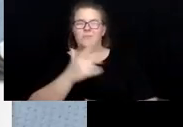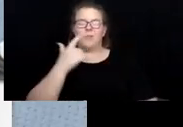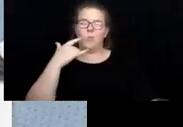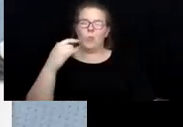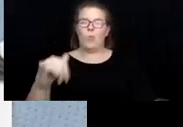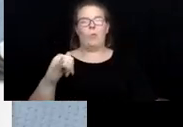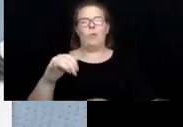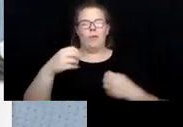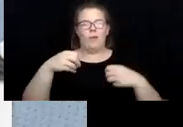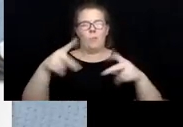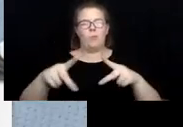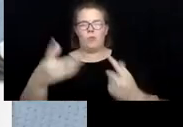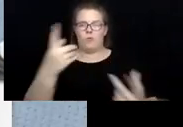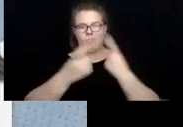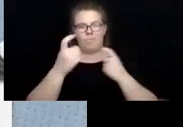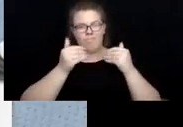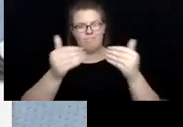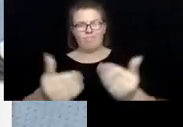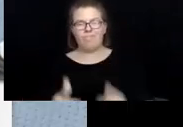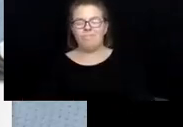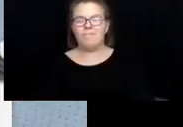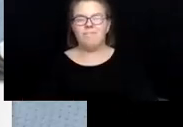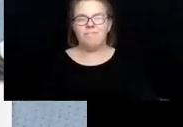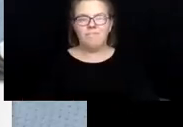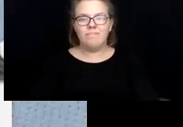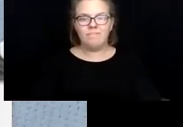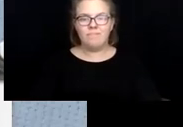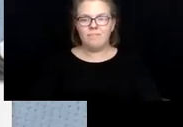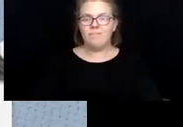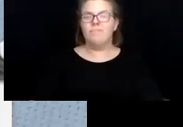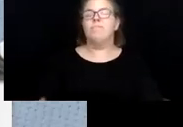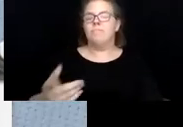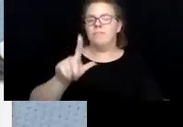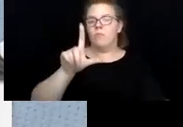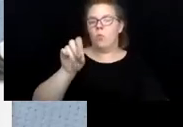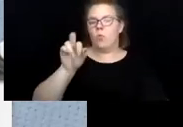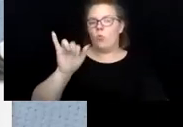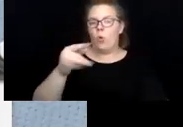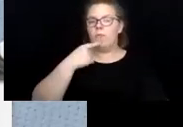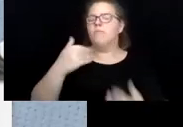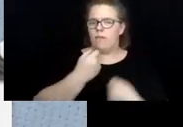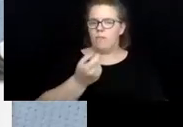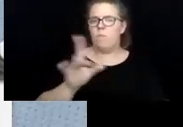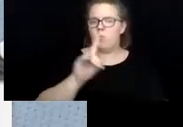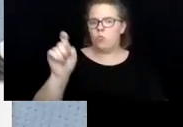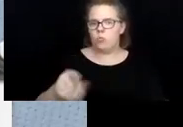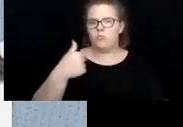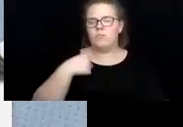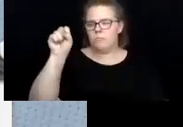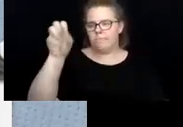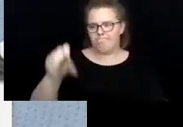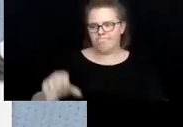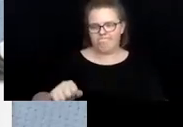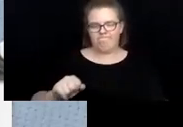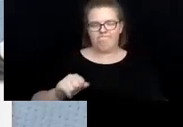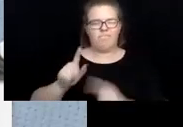to ask those questions. And we do have a few questions. So I'm just going to go in the order in which they